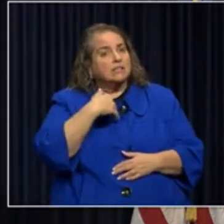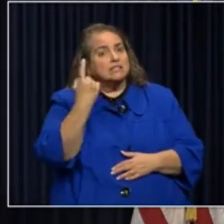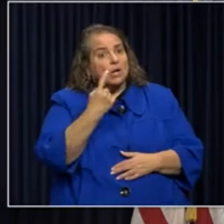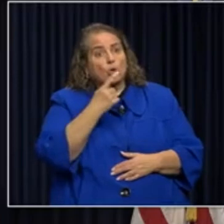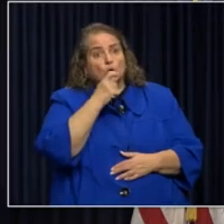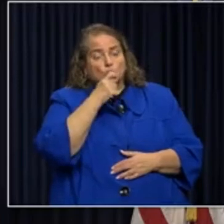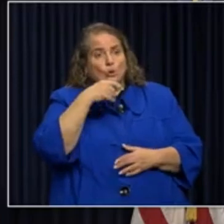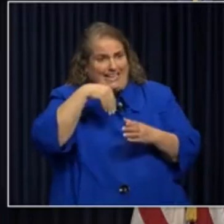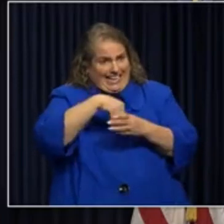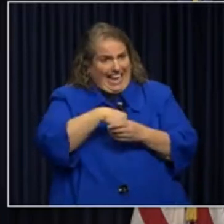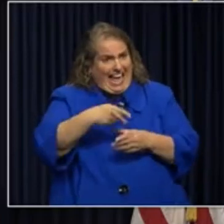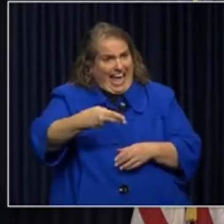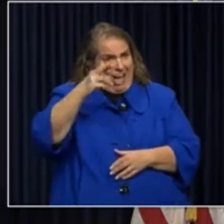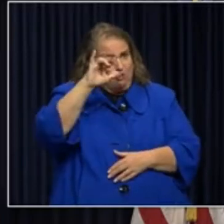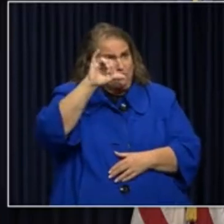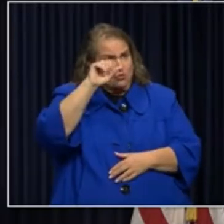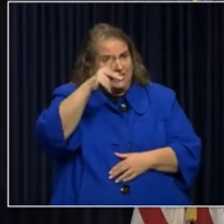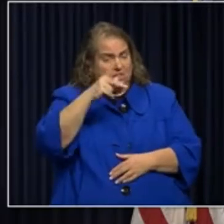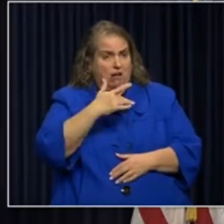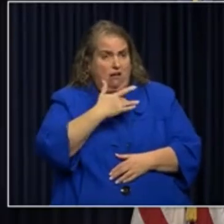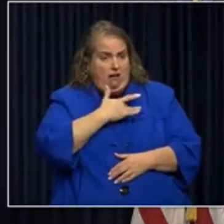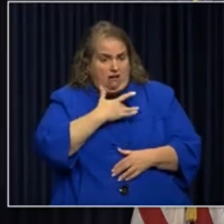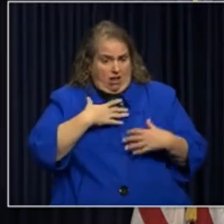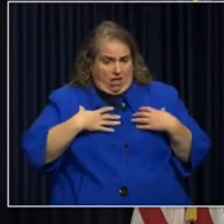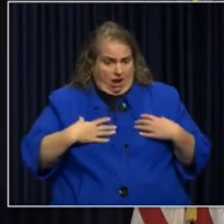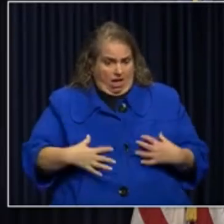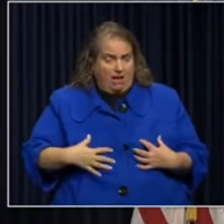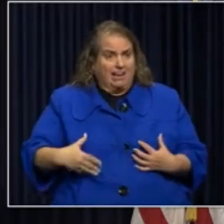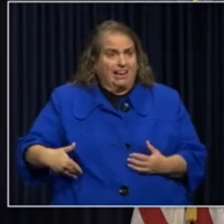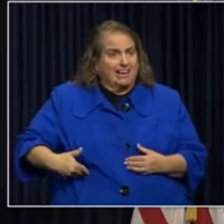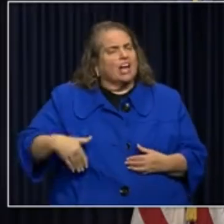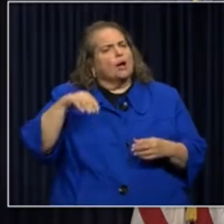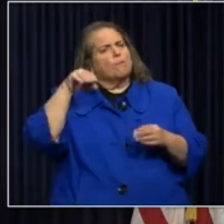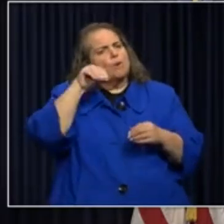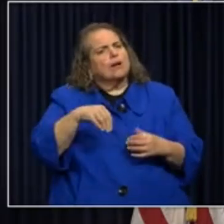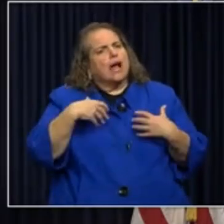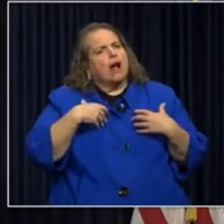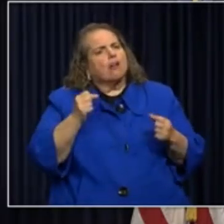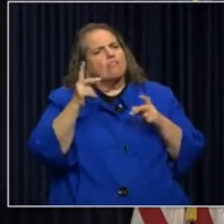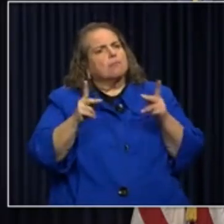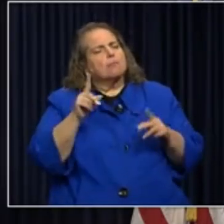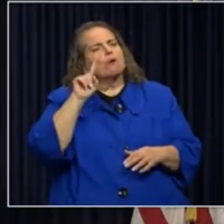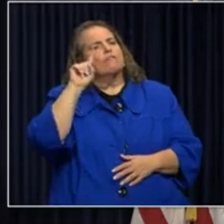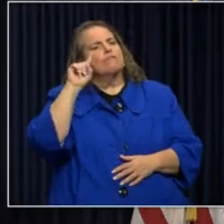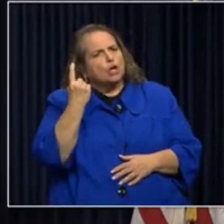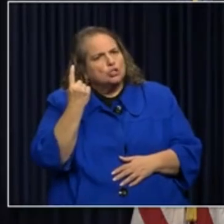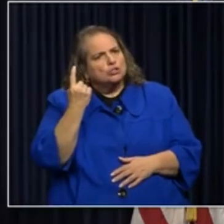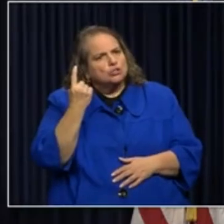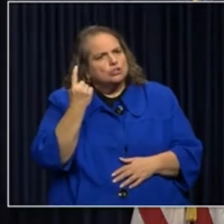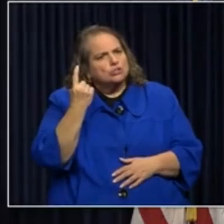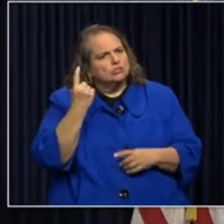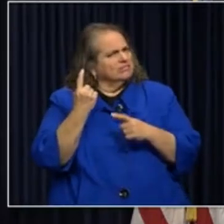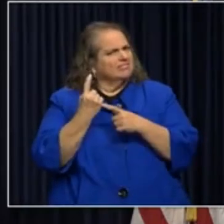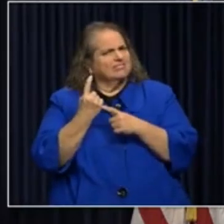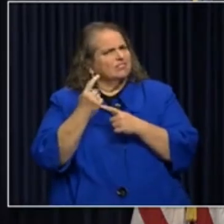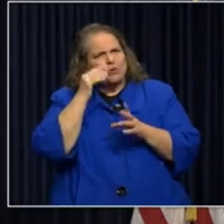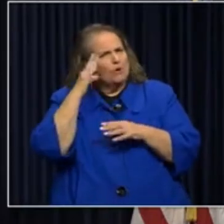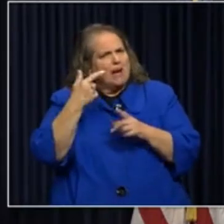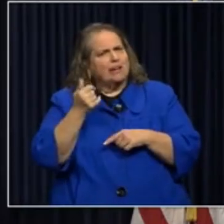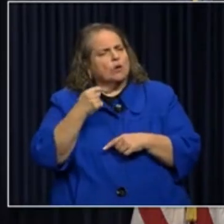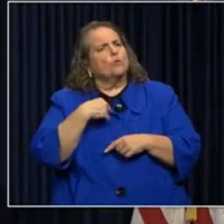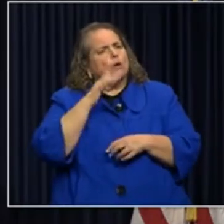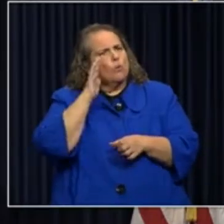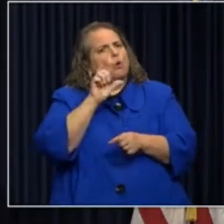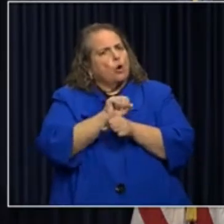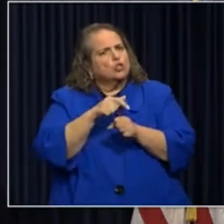-risk area, put the health of your people first. Again, we'll work to make sure we've covered that individual, but